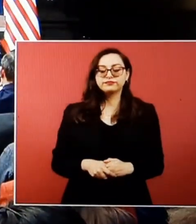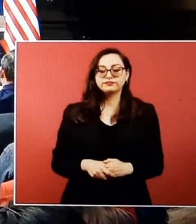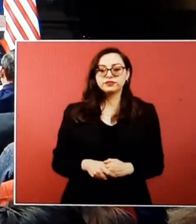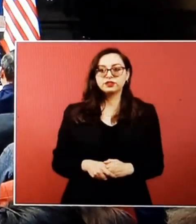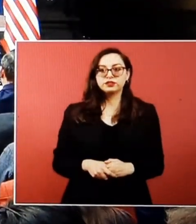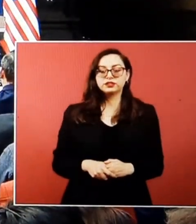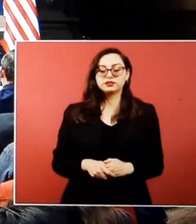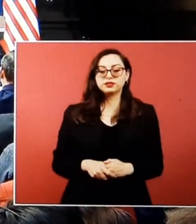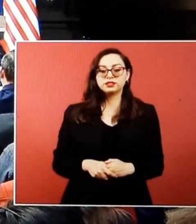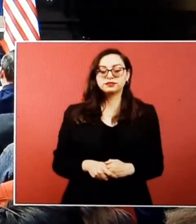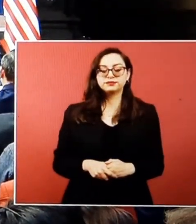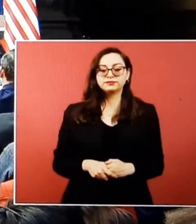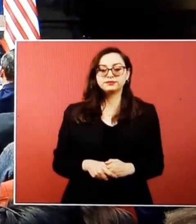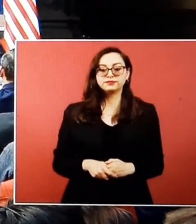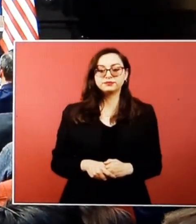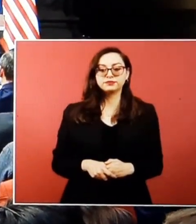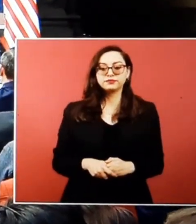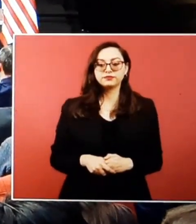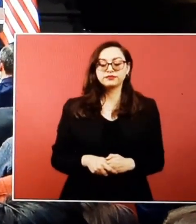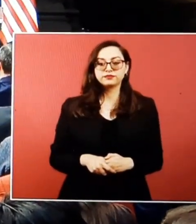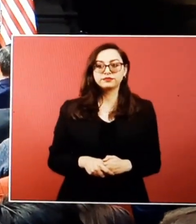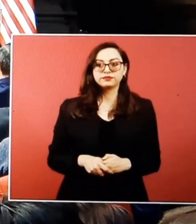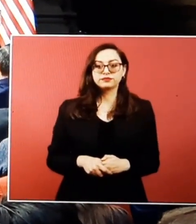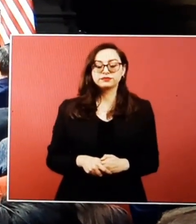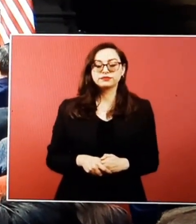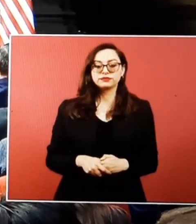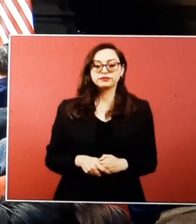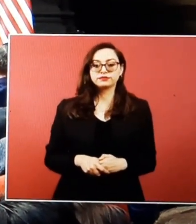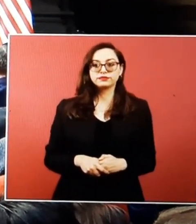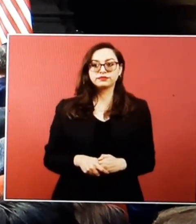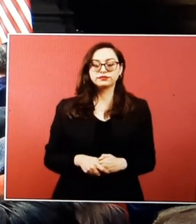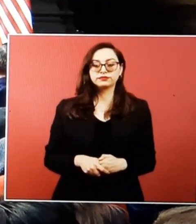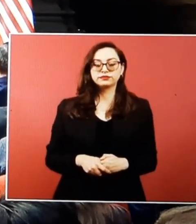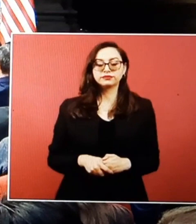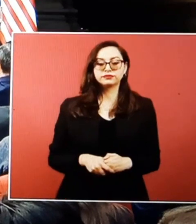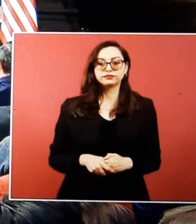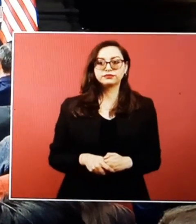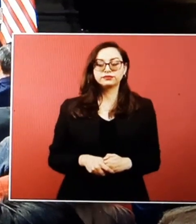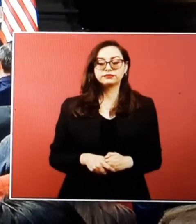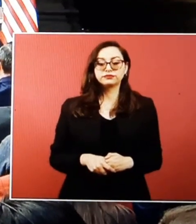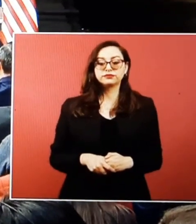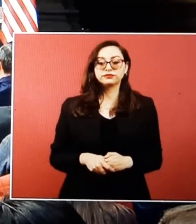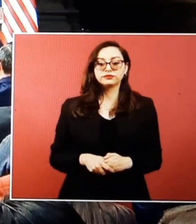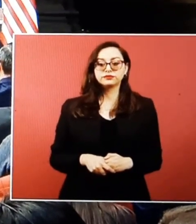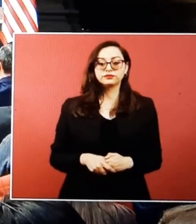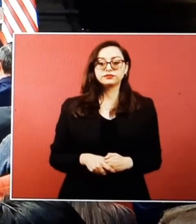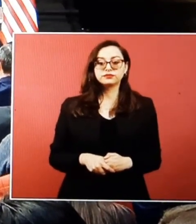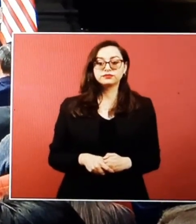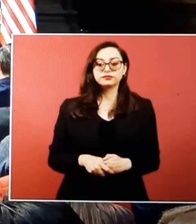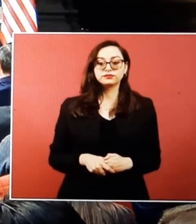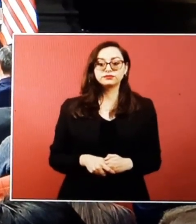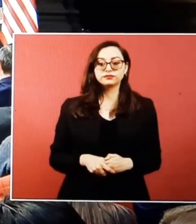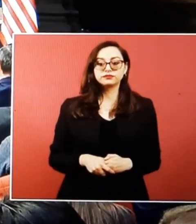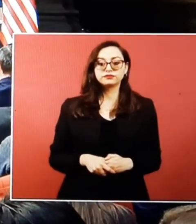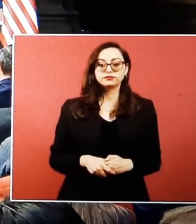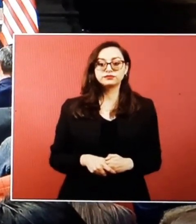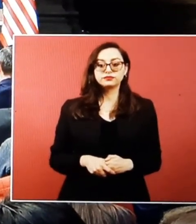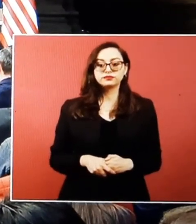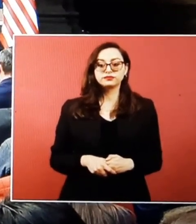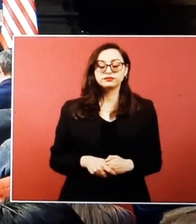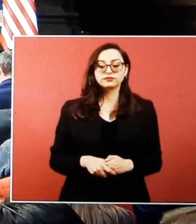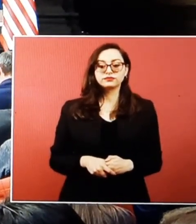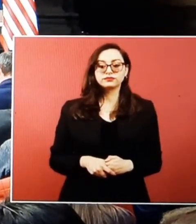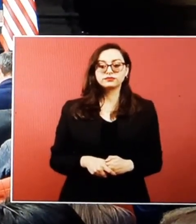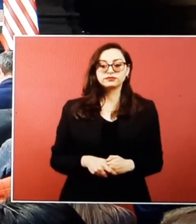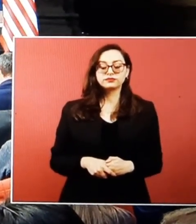with our North American partners, to fulfill our commitments under that declaration. They include the policy I announced last